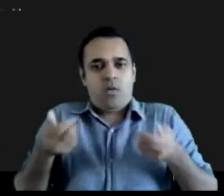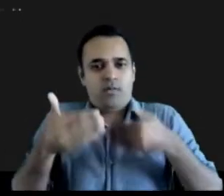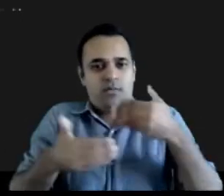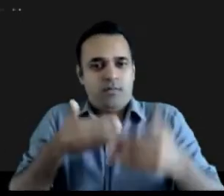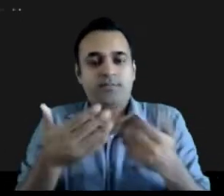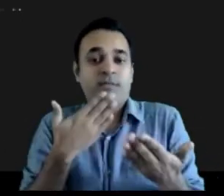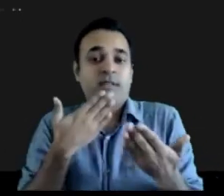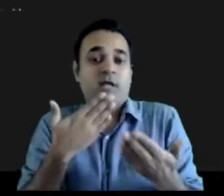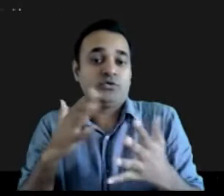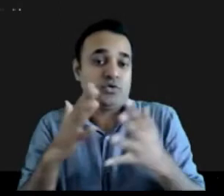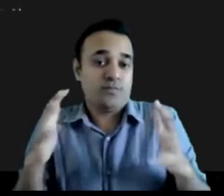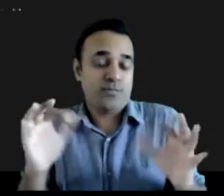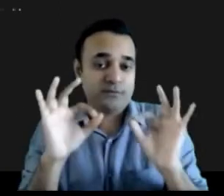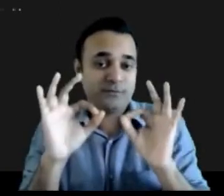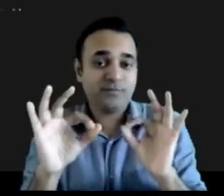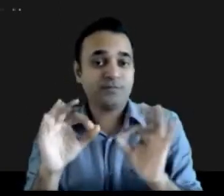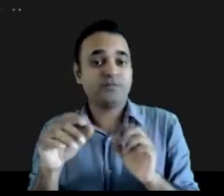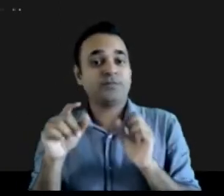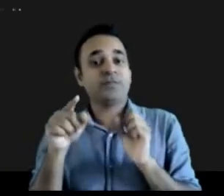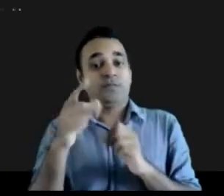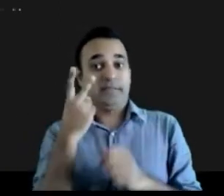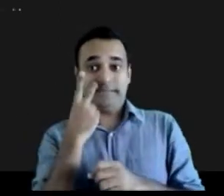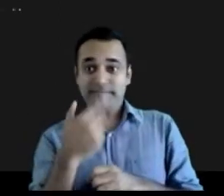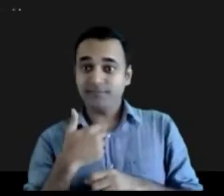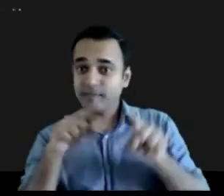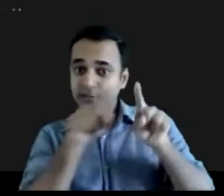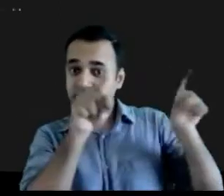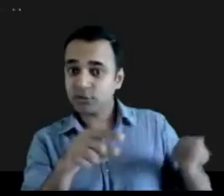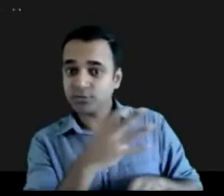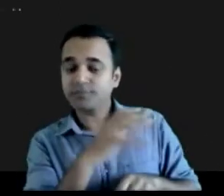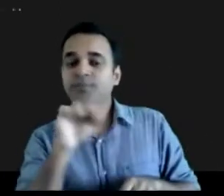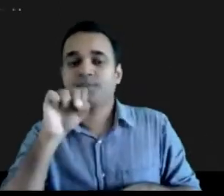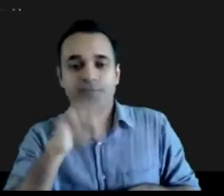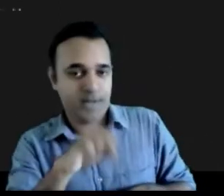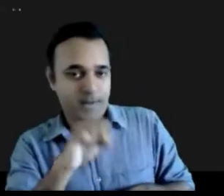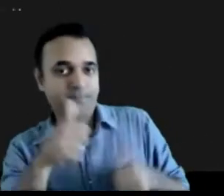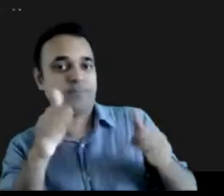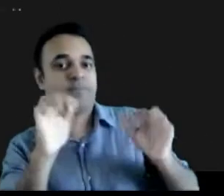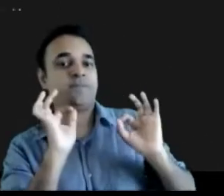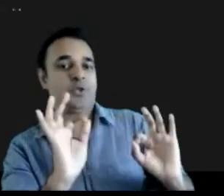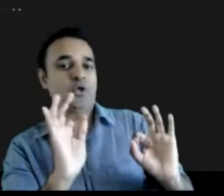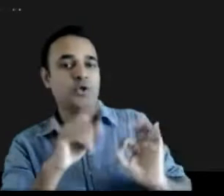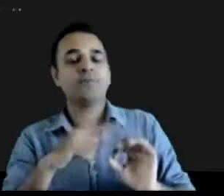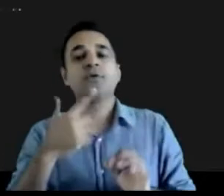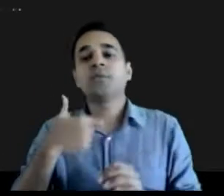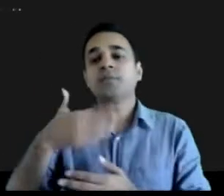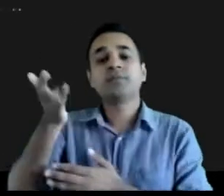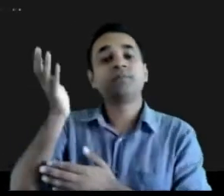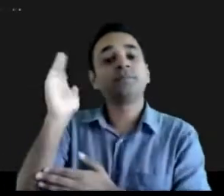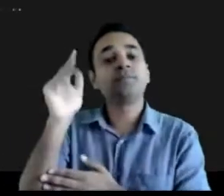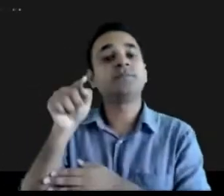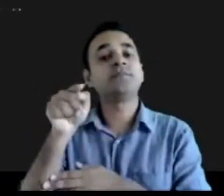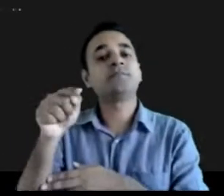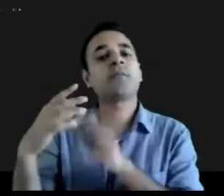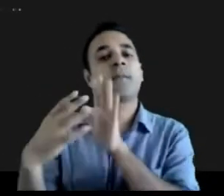perfect uh let me go into presentation mode so basically we're going to have uh three groups it's going to be group alpha beta and delta